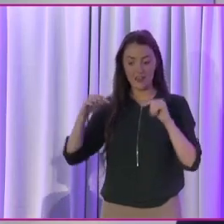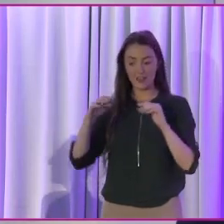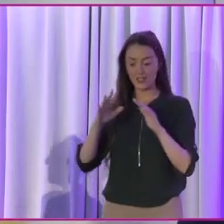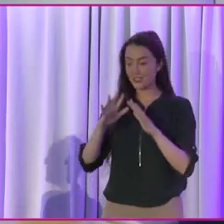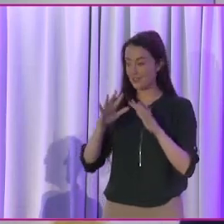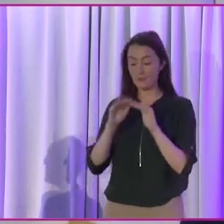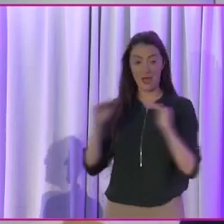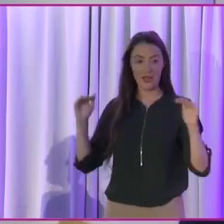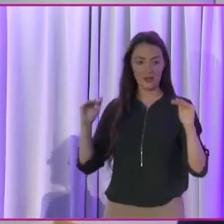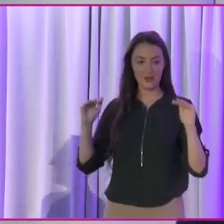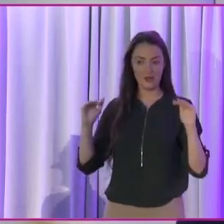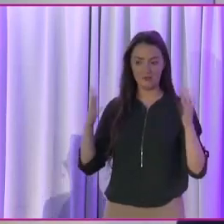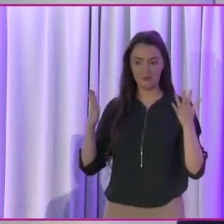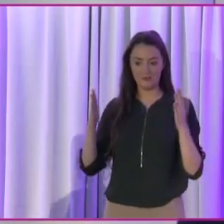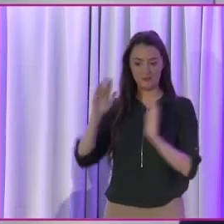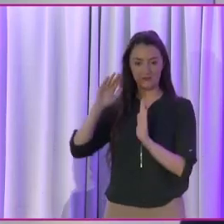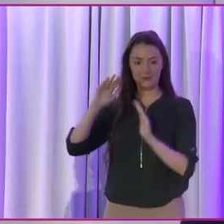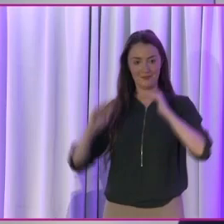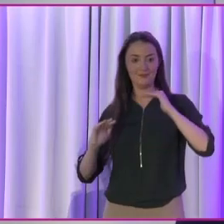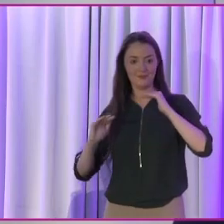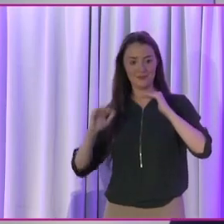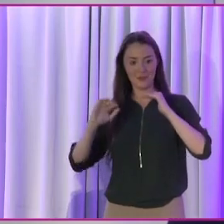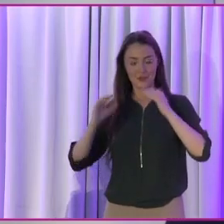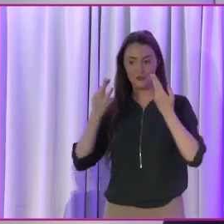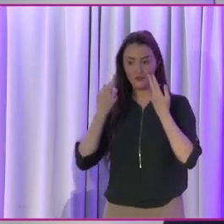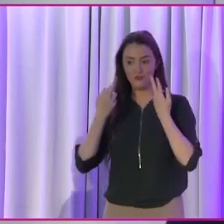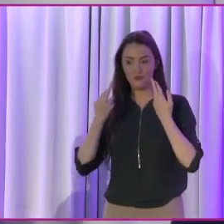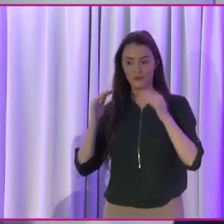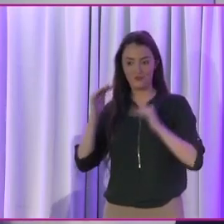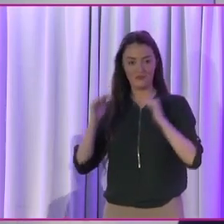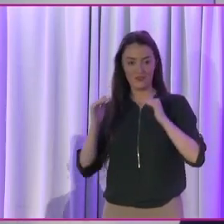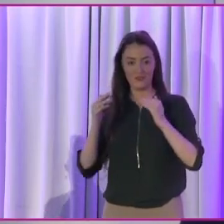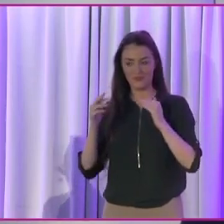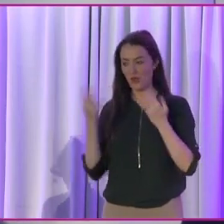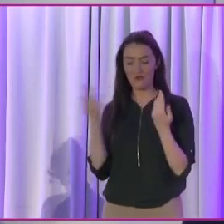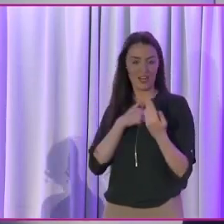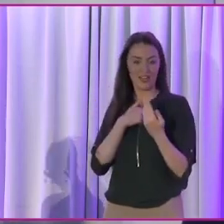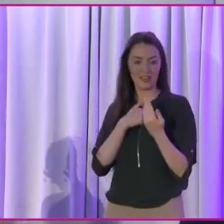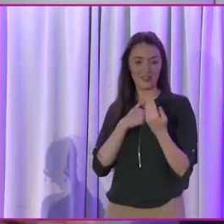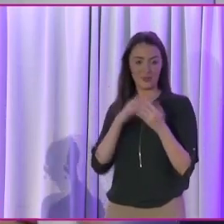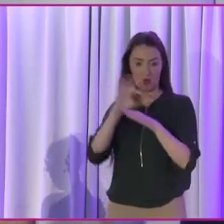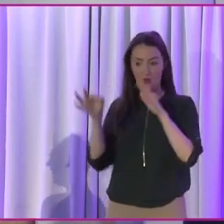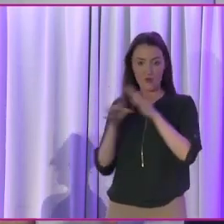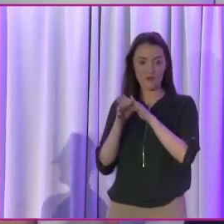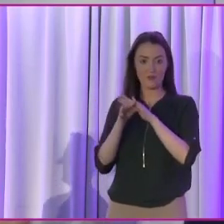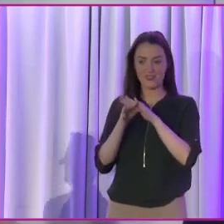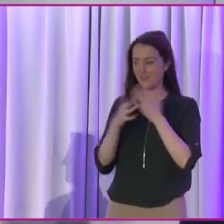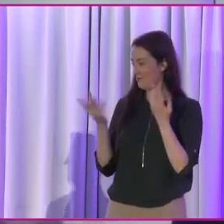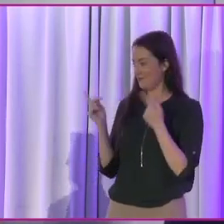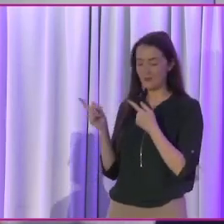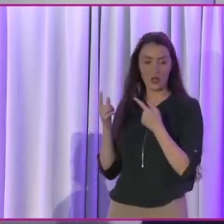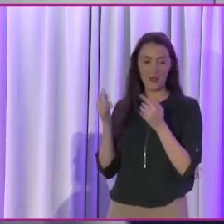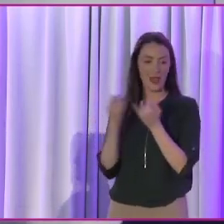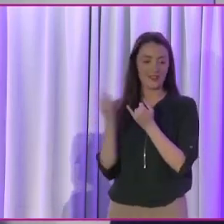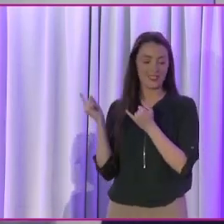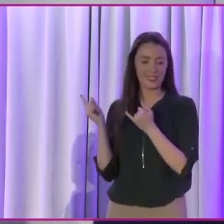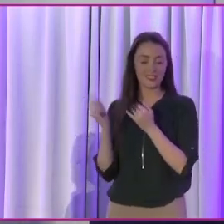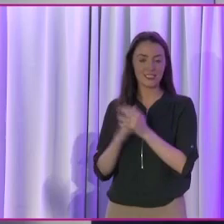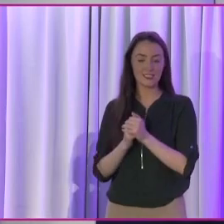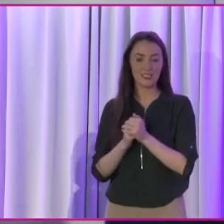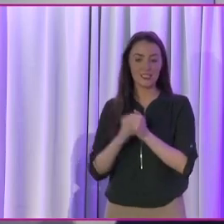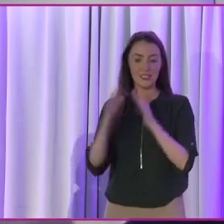disproportionate to the, to the reality of the, of the government and opposition benches in the Dáil.